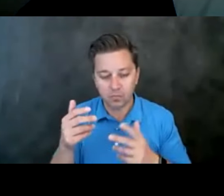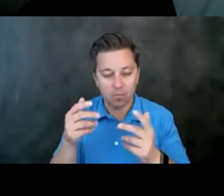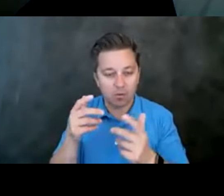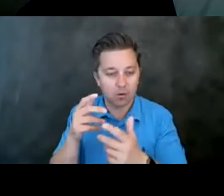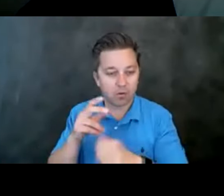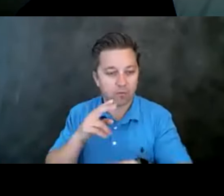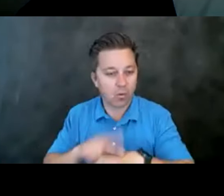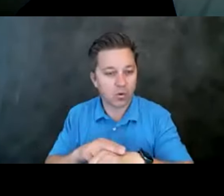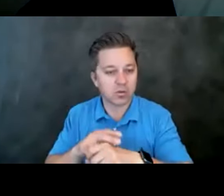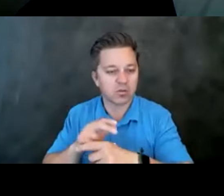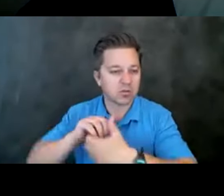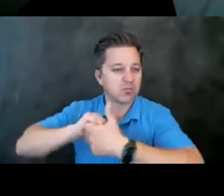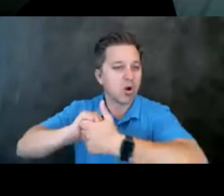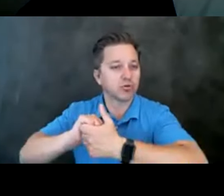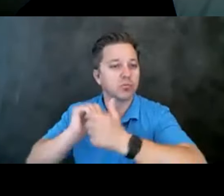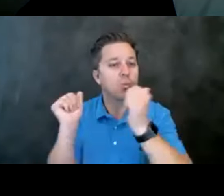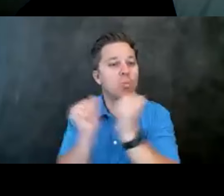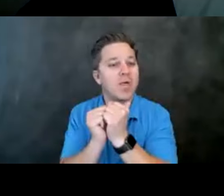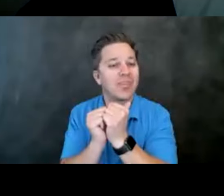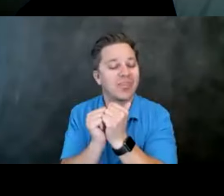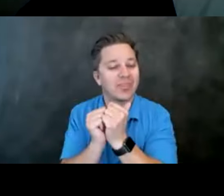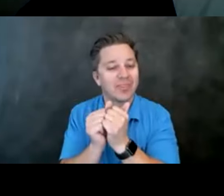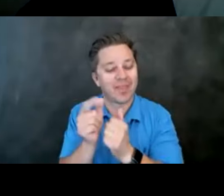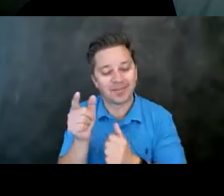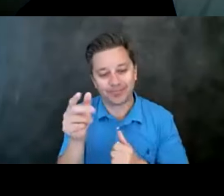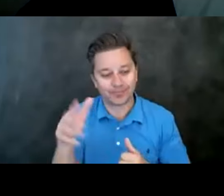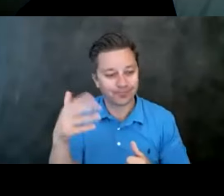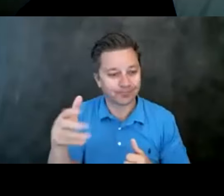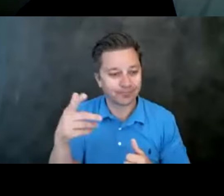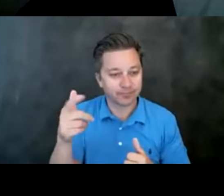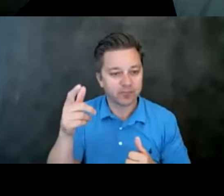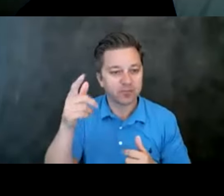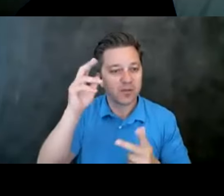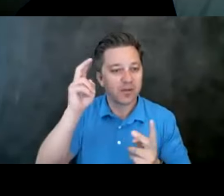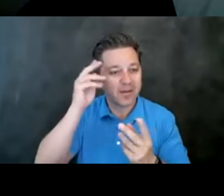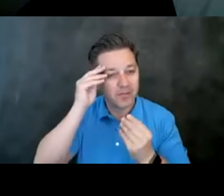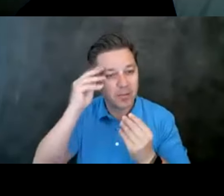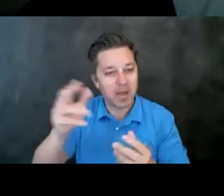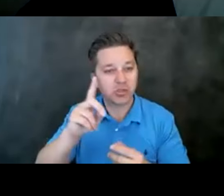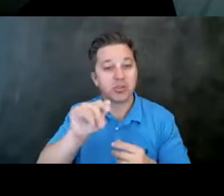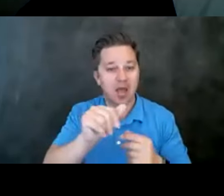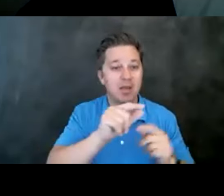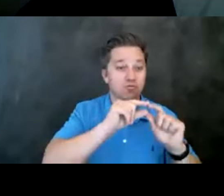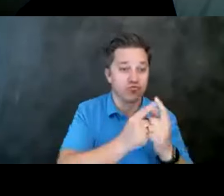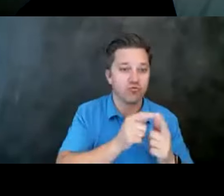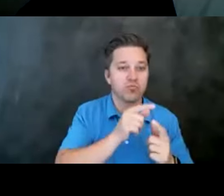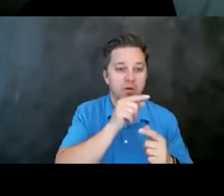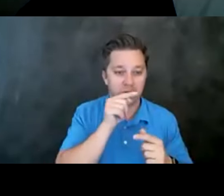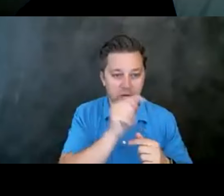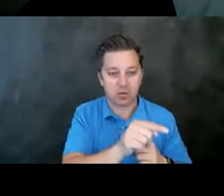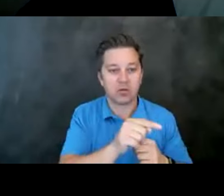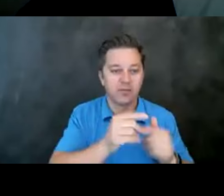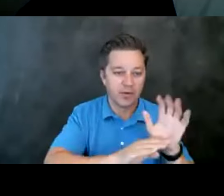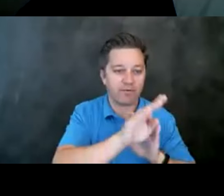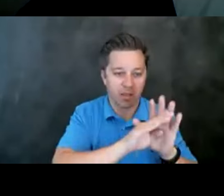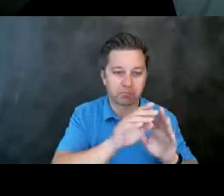um, partnership with the, uh, the, uh, information that Diana's group has, has, uh, developed